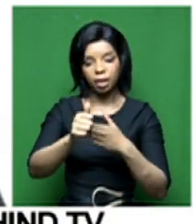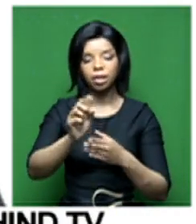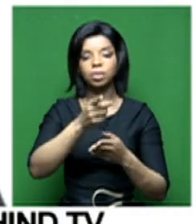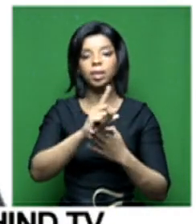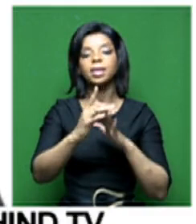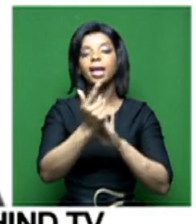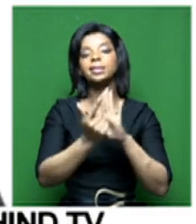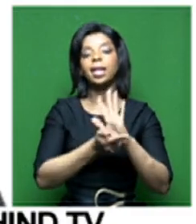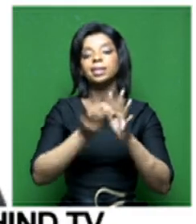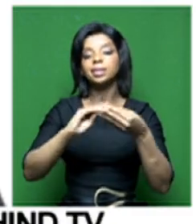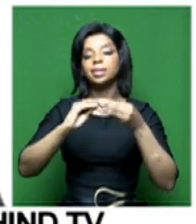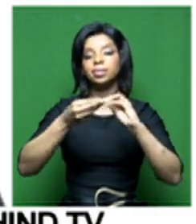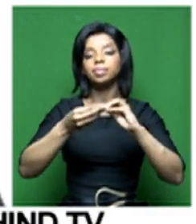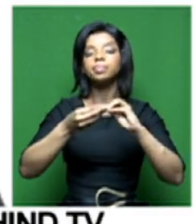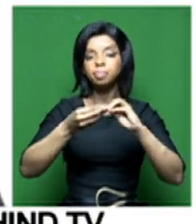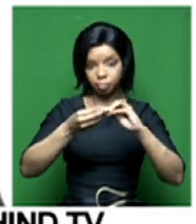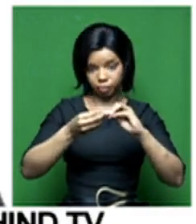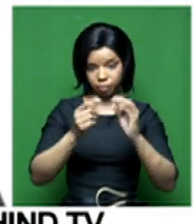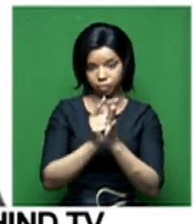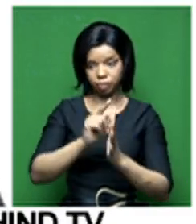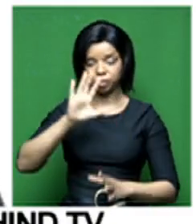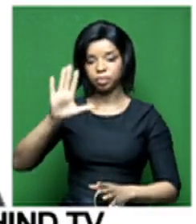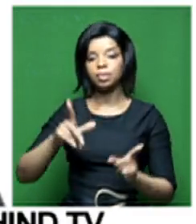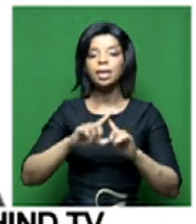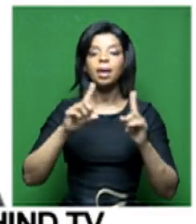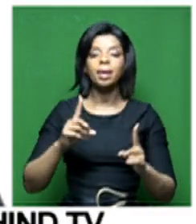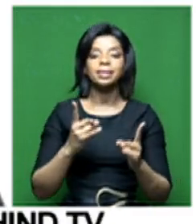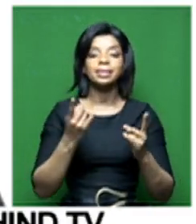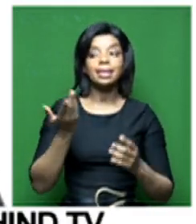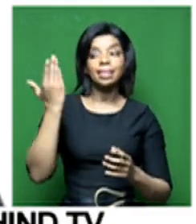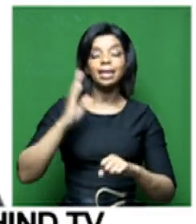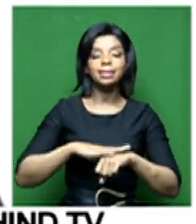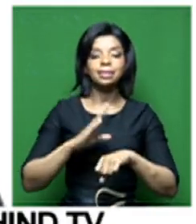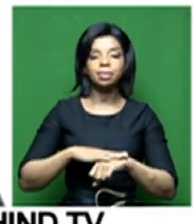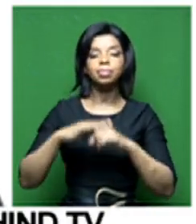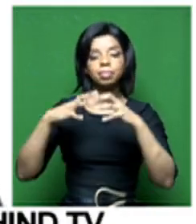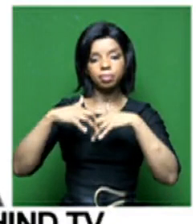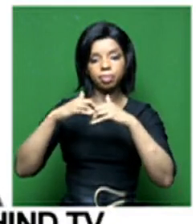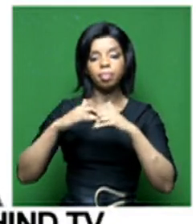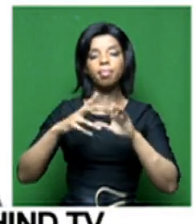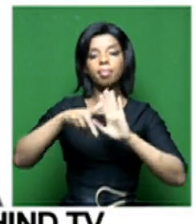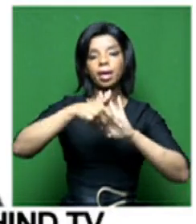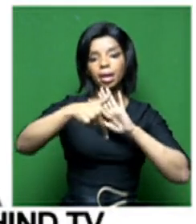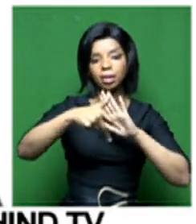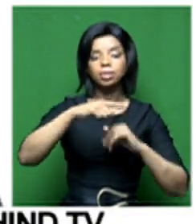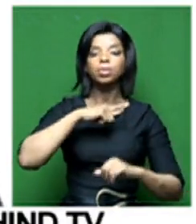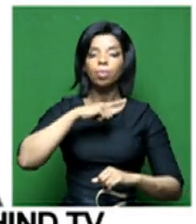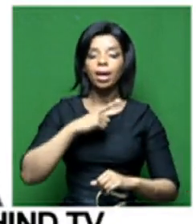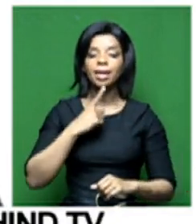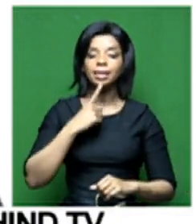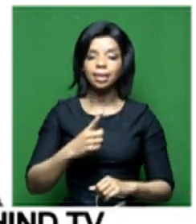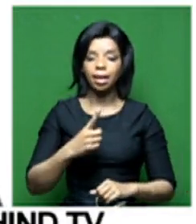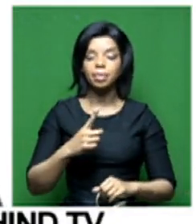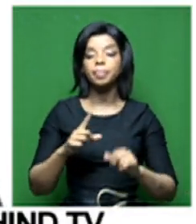from where we are, I think, in essence, the spirit of the act was to say, let those who consume content from the public